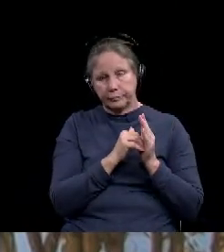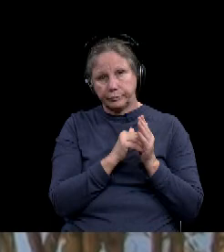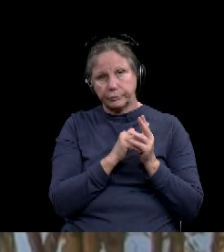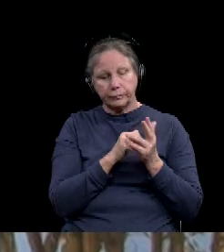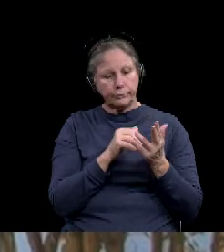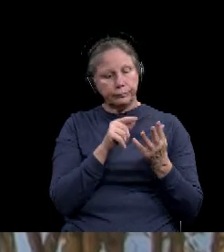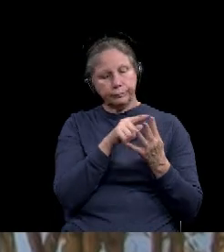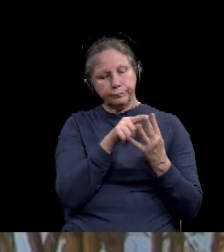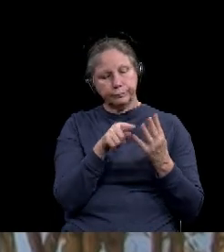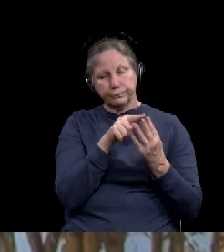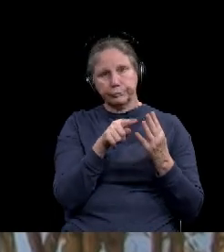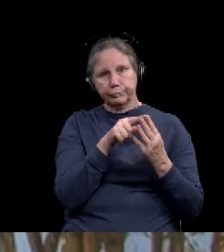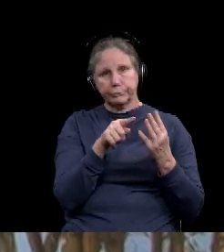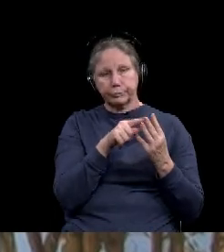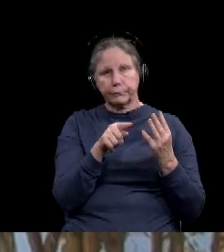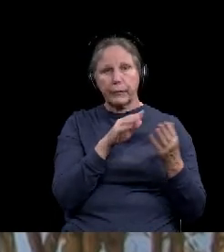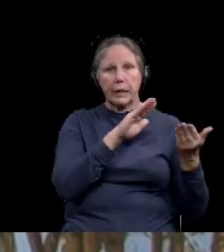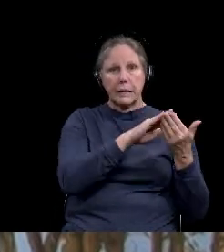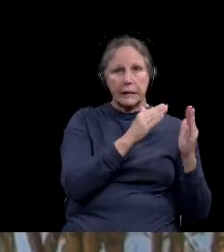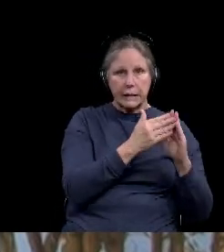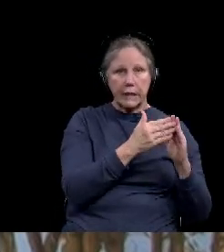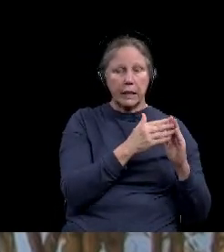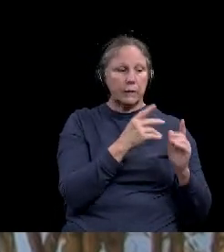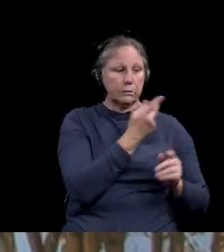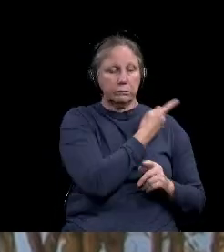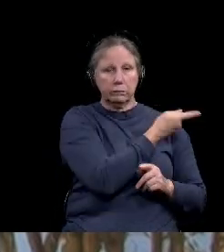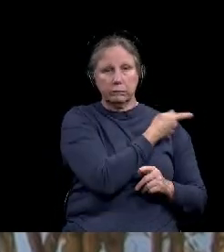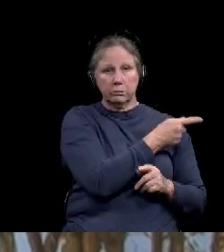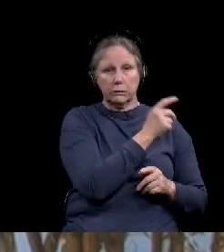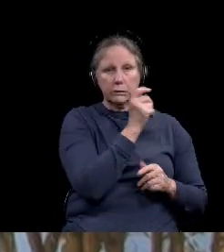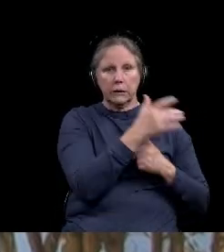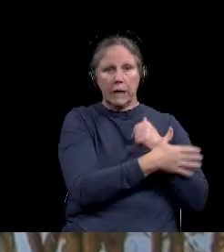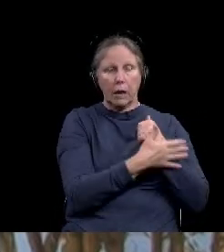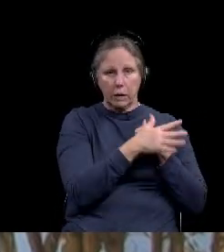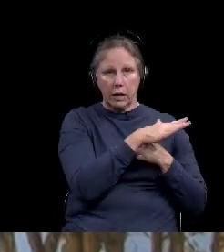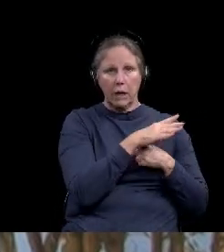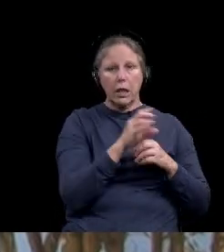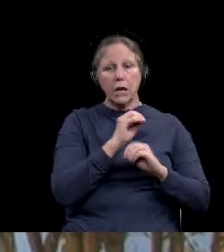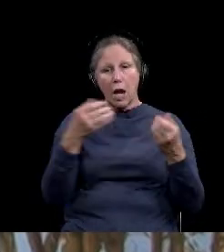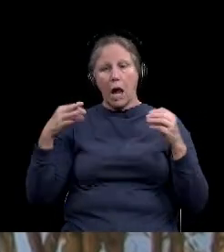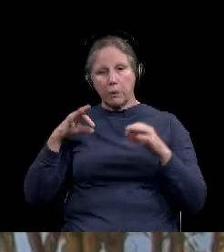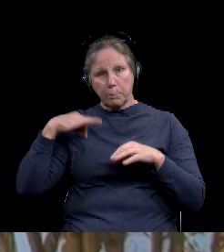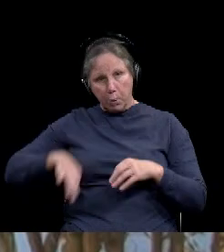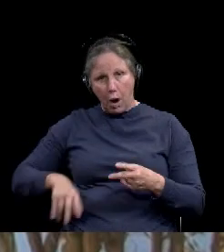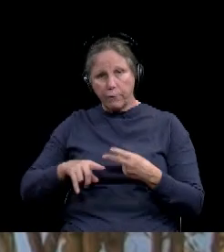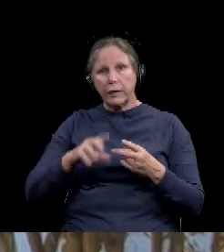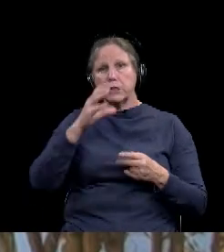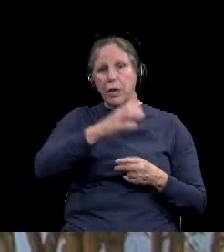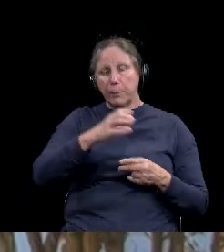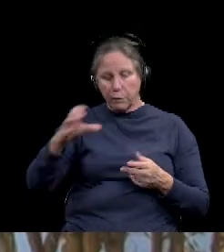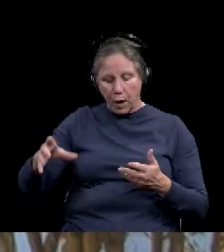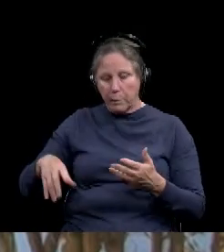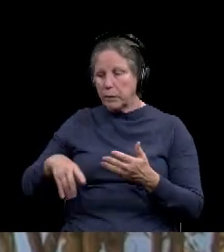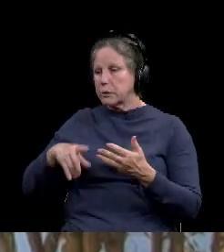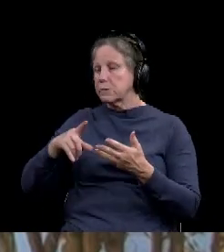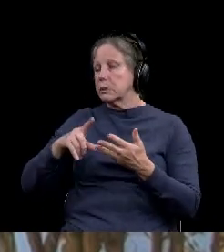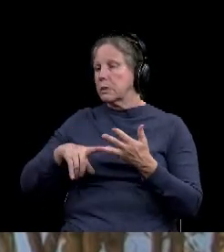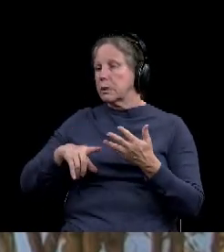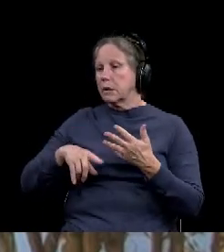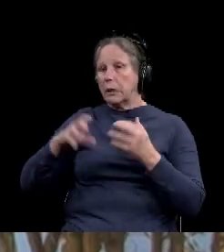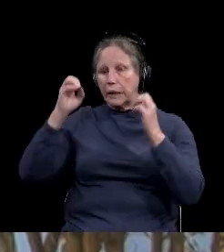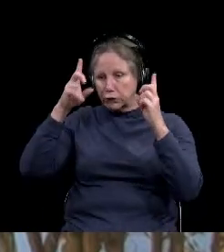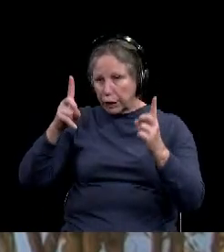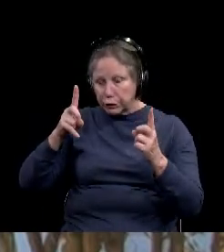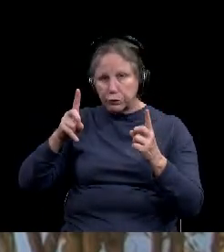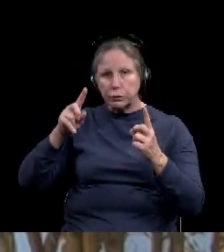collaboration that we have between the city and the county and, and, uh, our nonprofits and our chambers of commerce and our education,